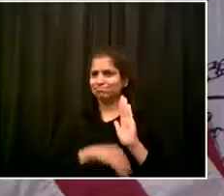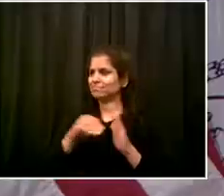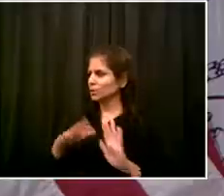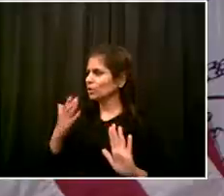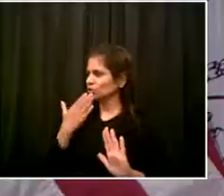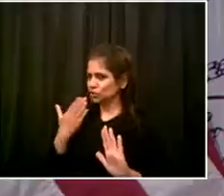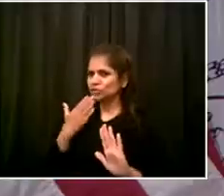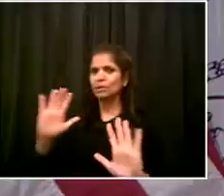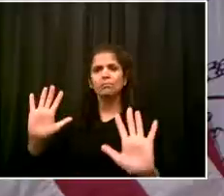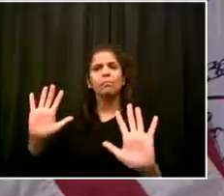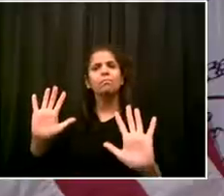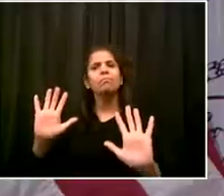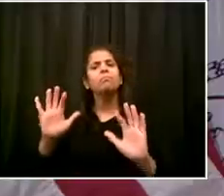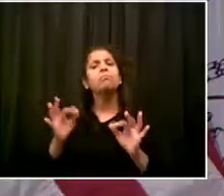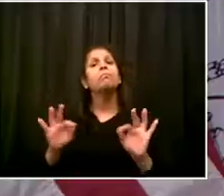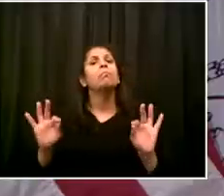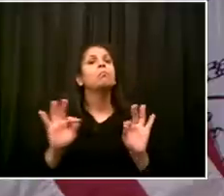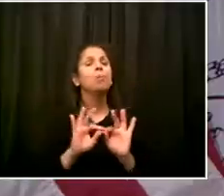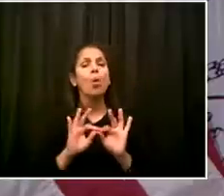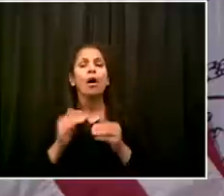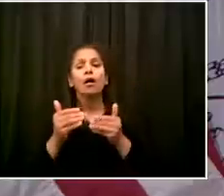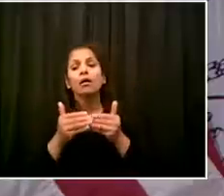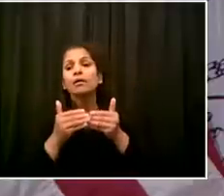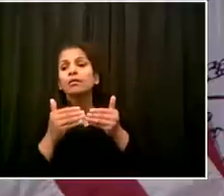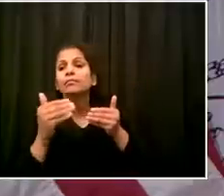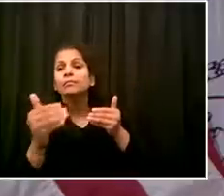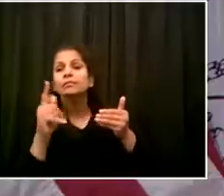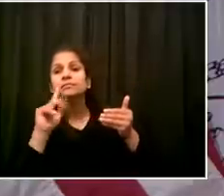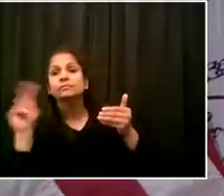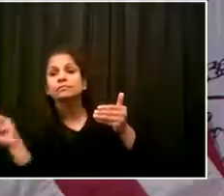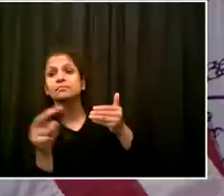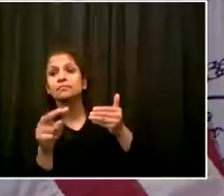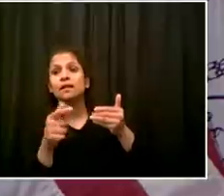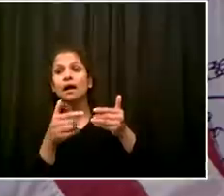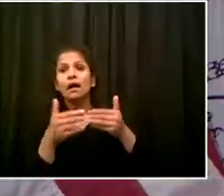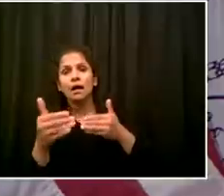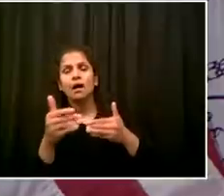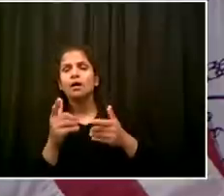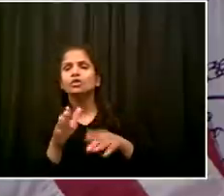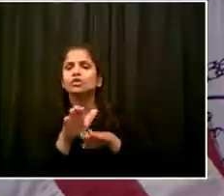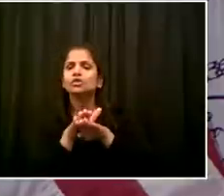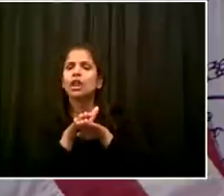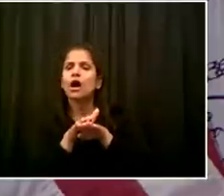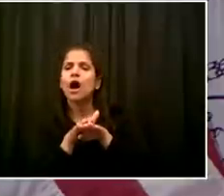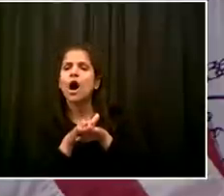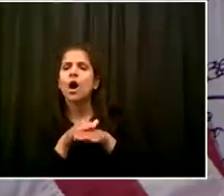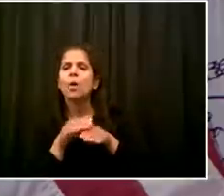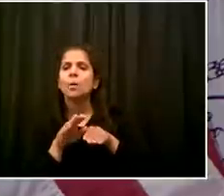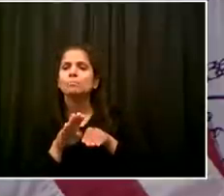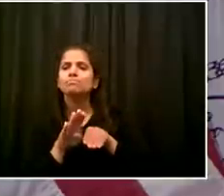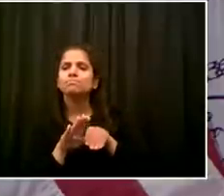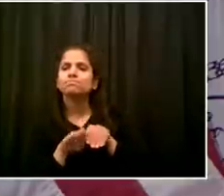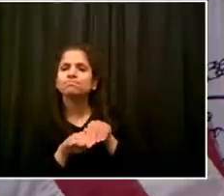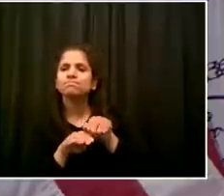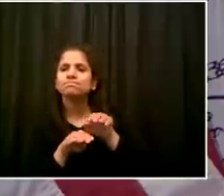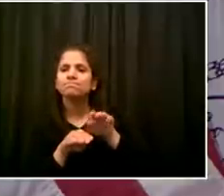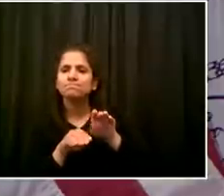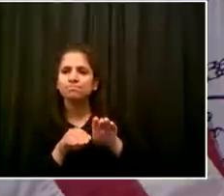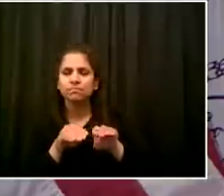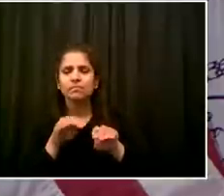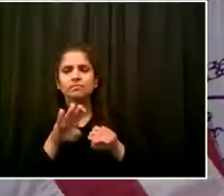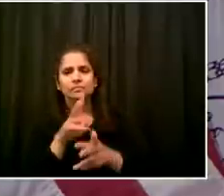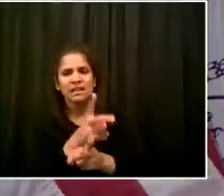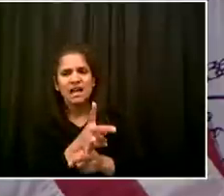very carefully, very cautiously, and I think, look, we all need more